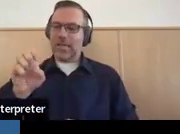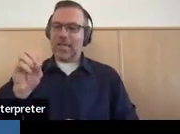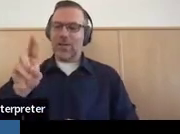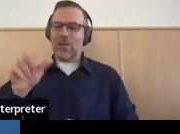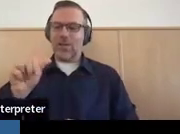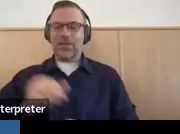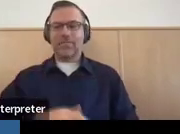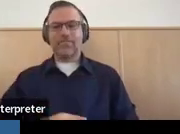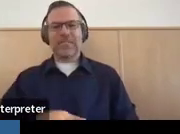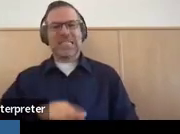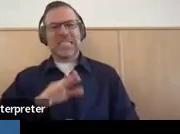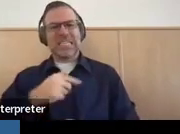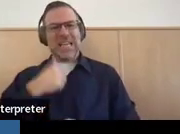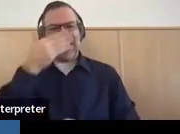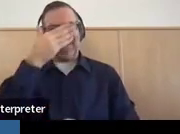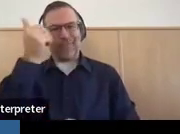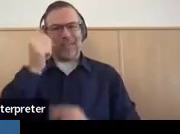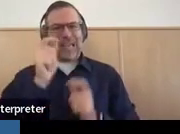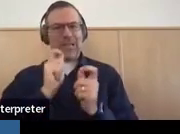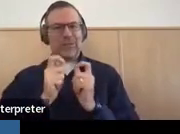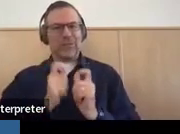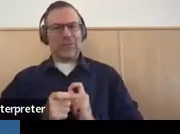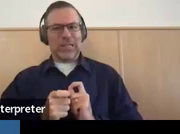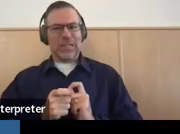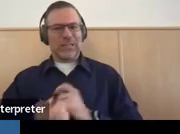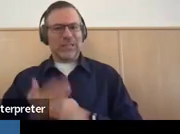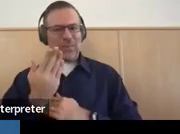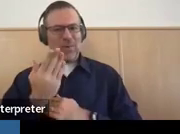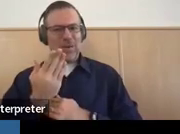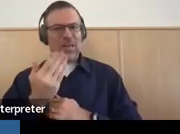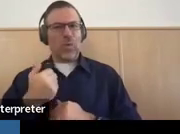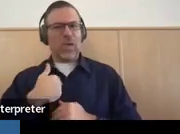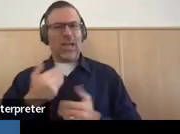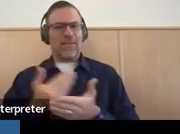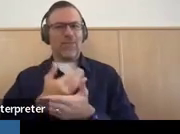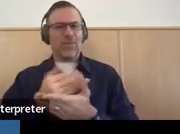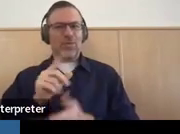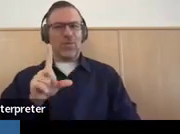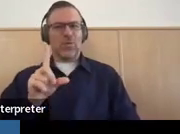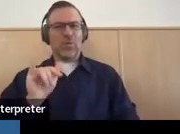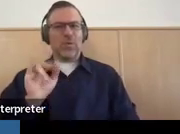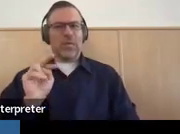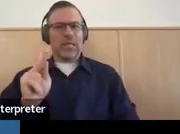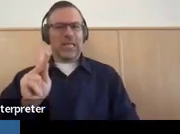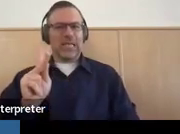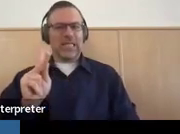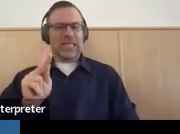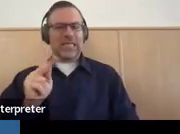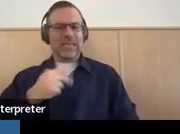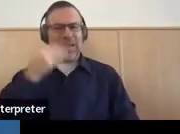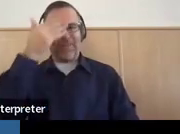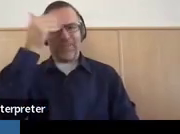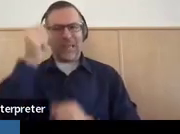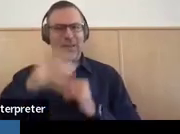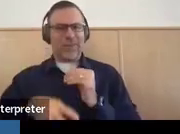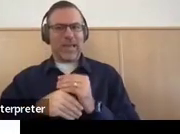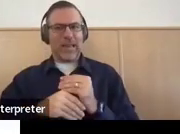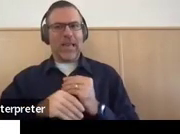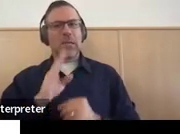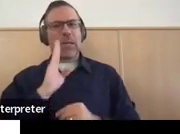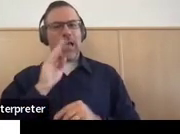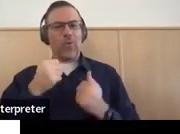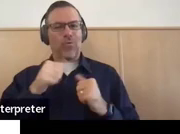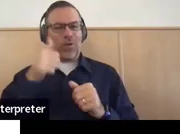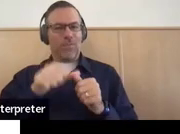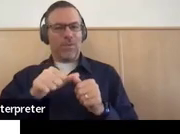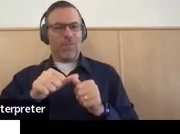update this. It was actually updated this morning with some fresh links and things like that. So I'll try to remember to go back in and do that.